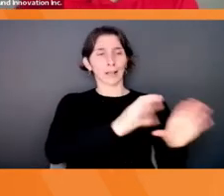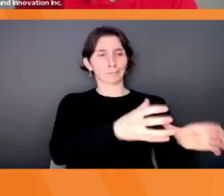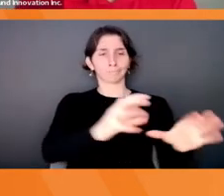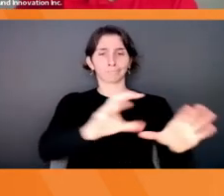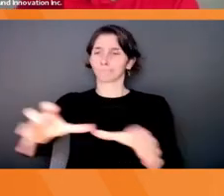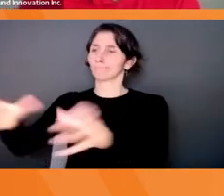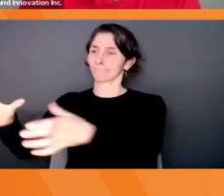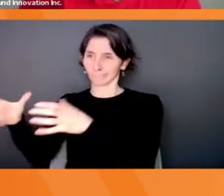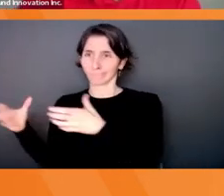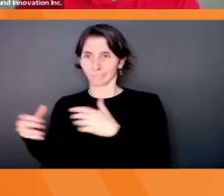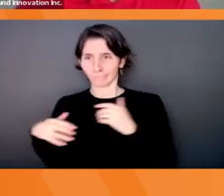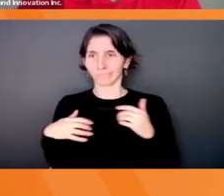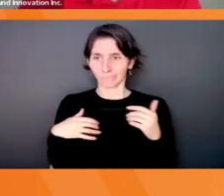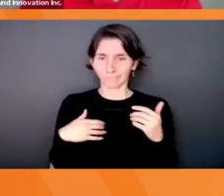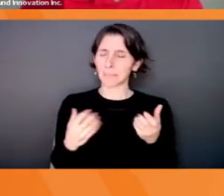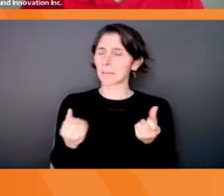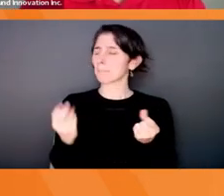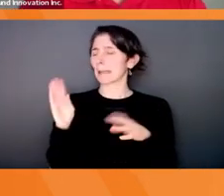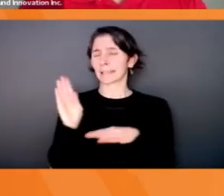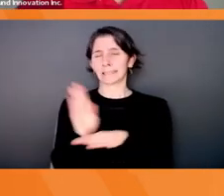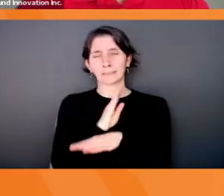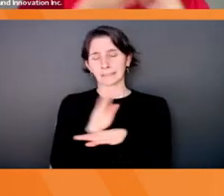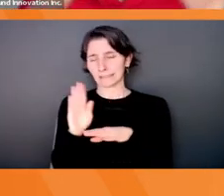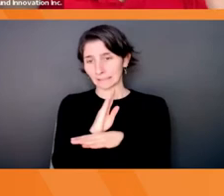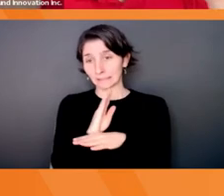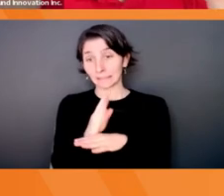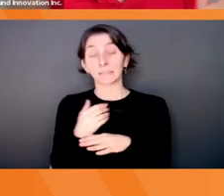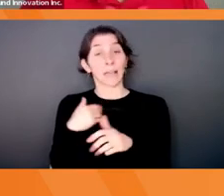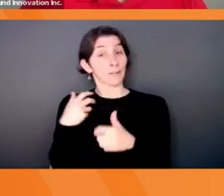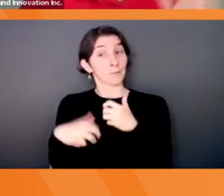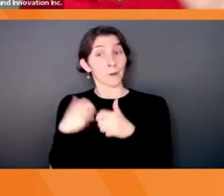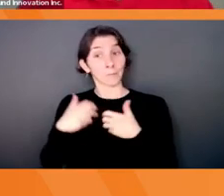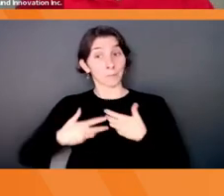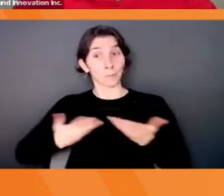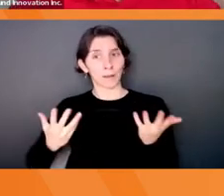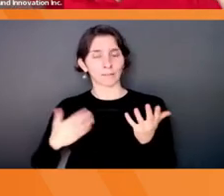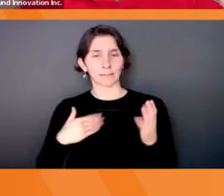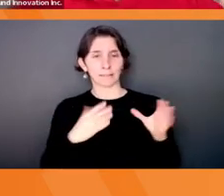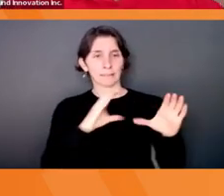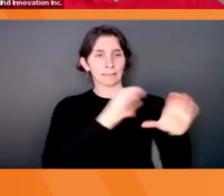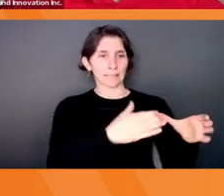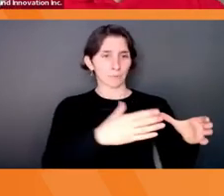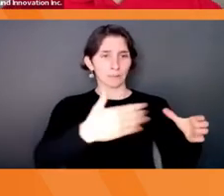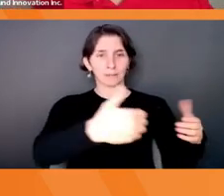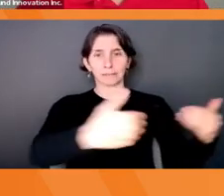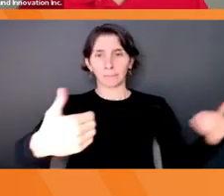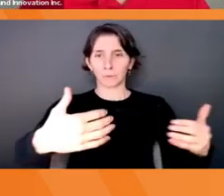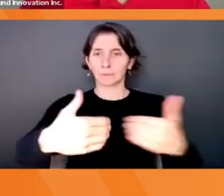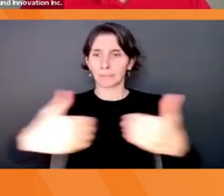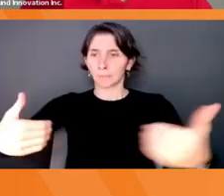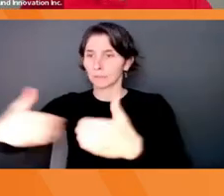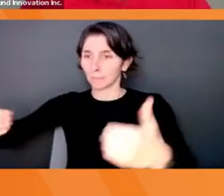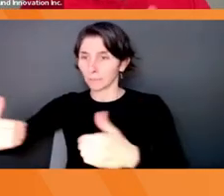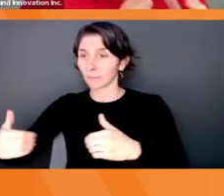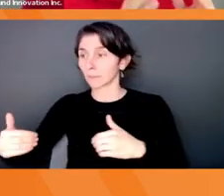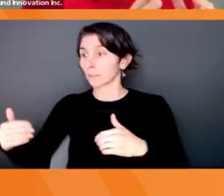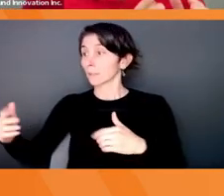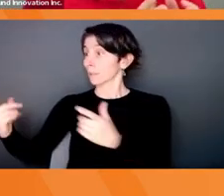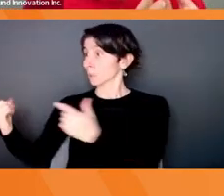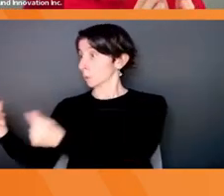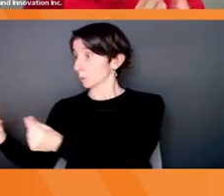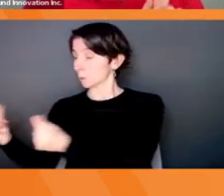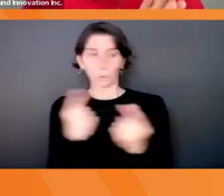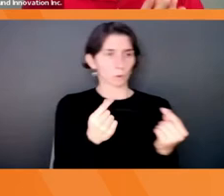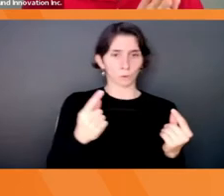organizations have these. And the problem with silos is that we're separated, right? The right hand does not know what the left hand is doing. And it really